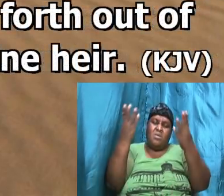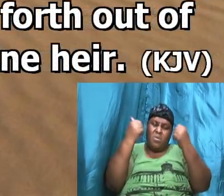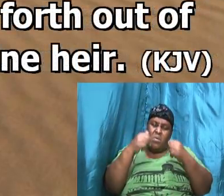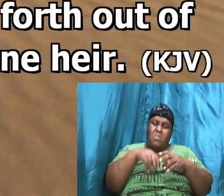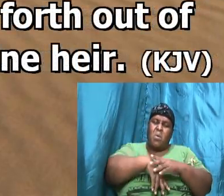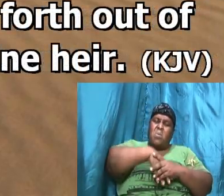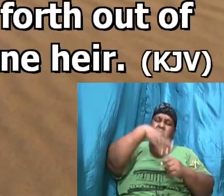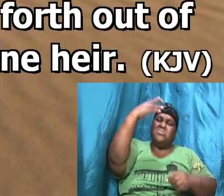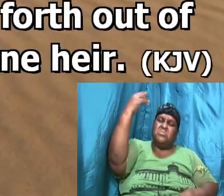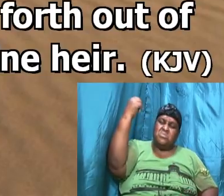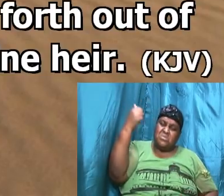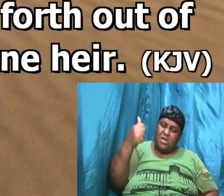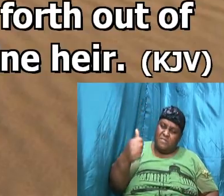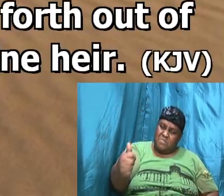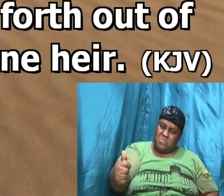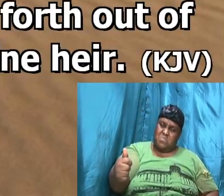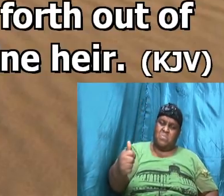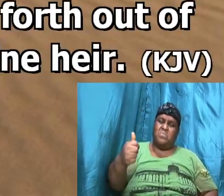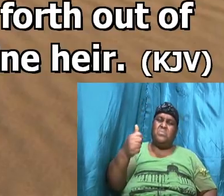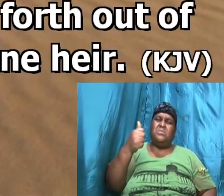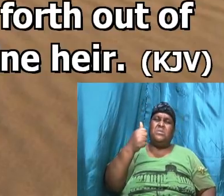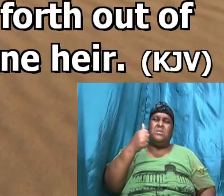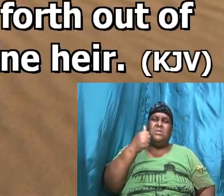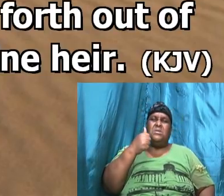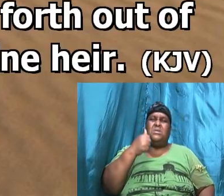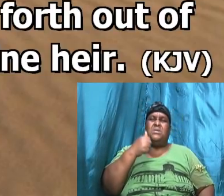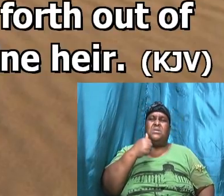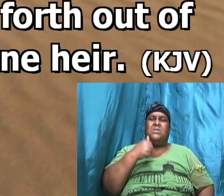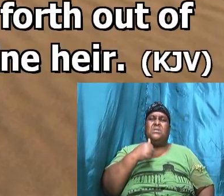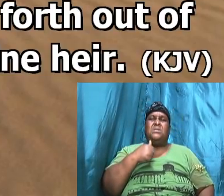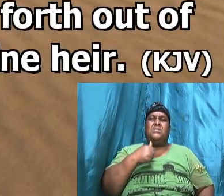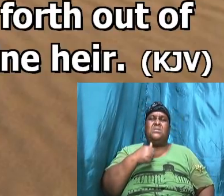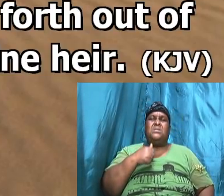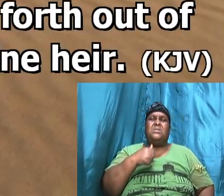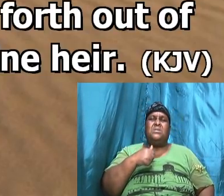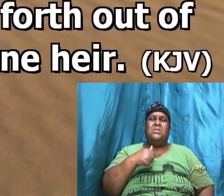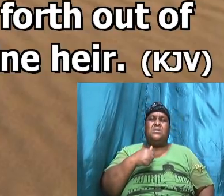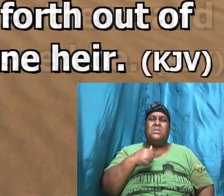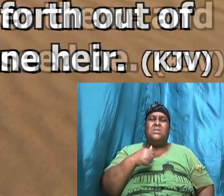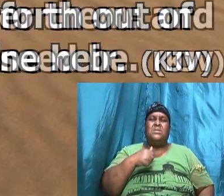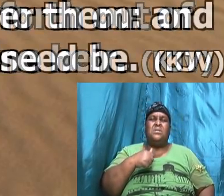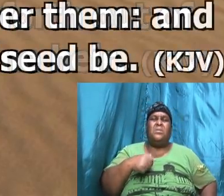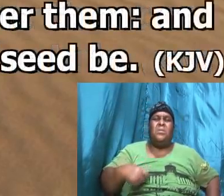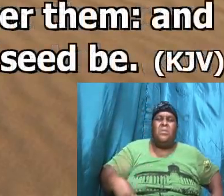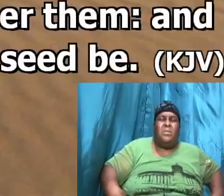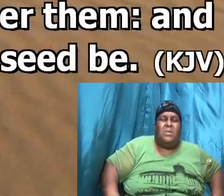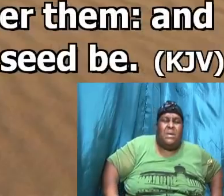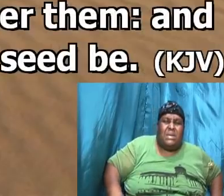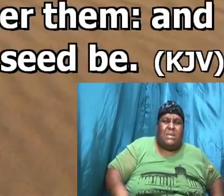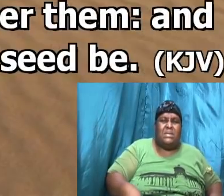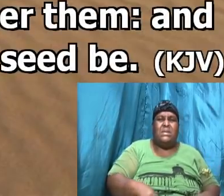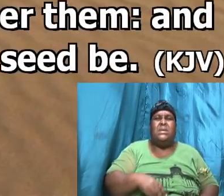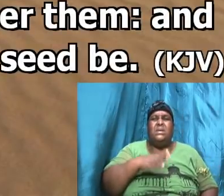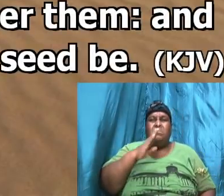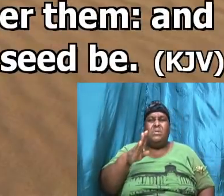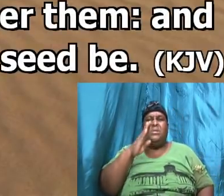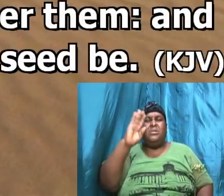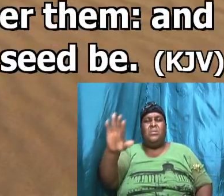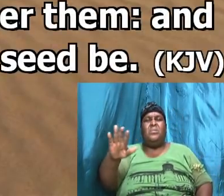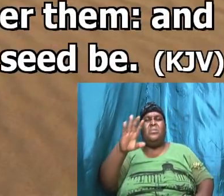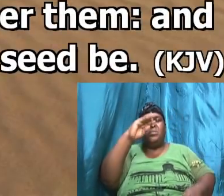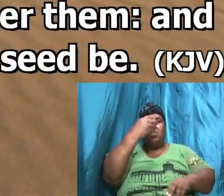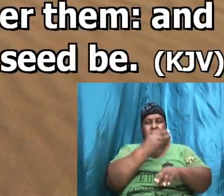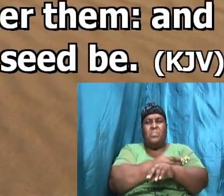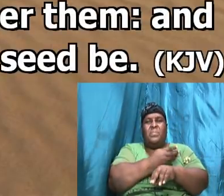own bowl shall be thine here and look what he did now in verse 5 and he brought